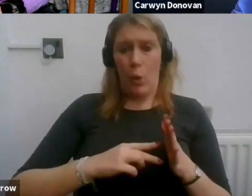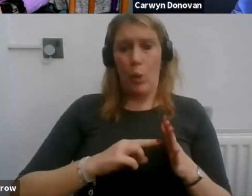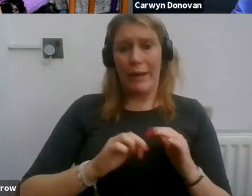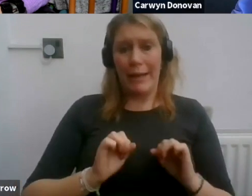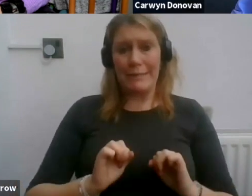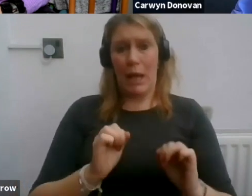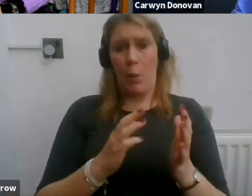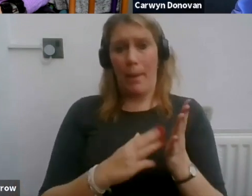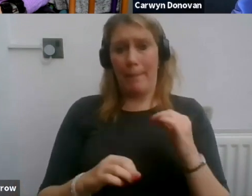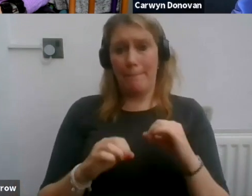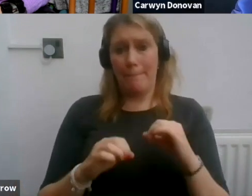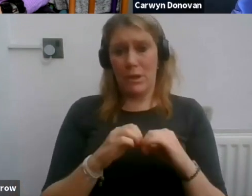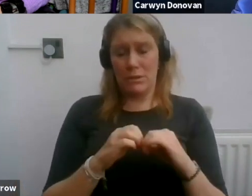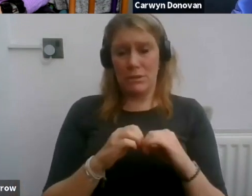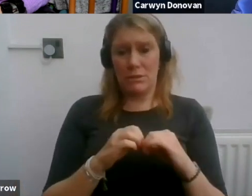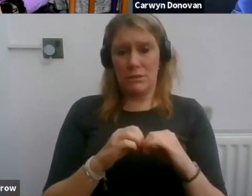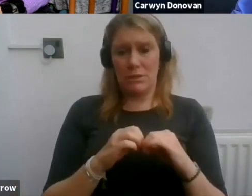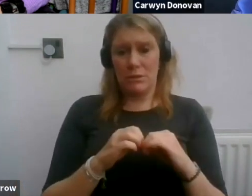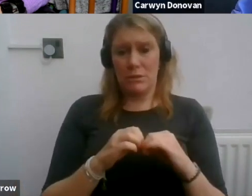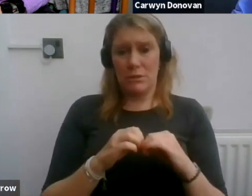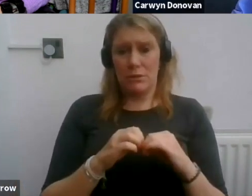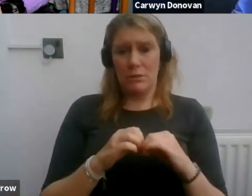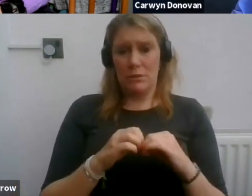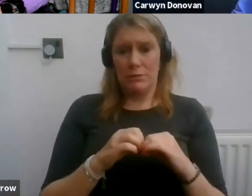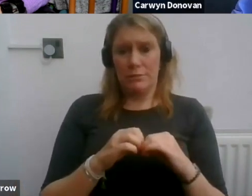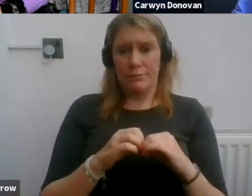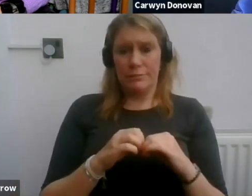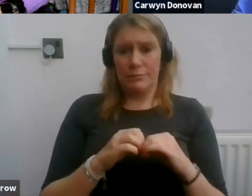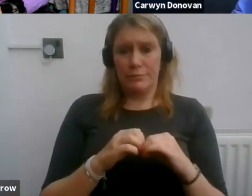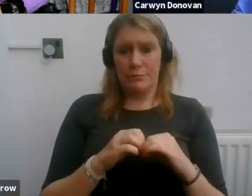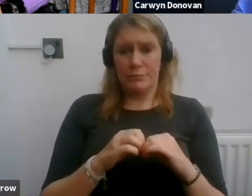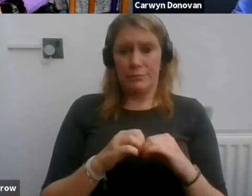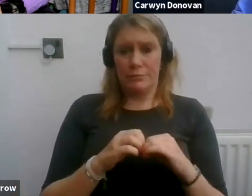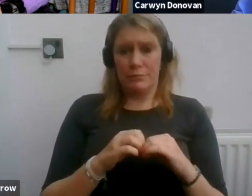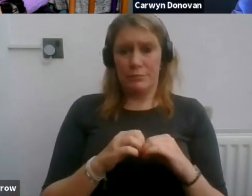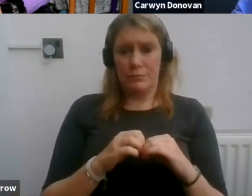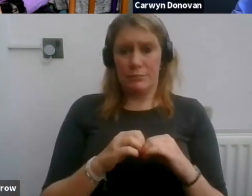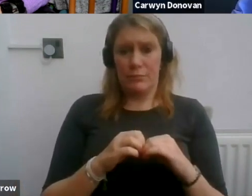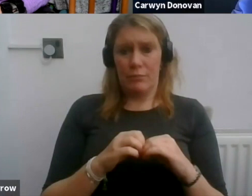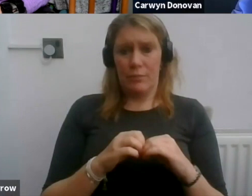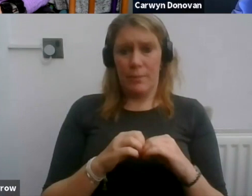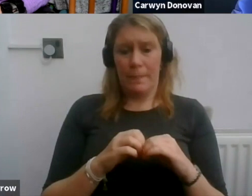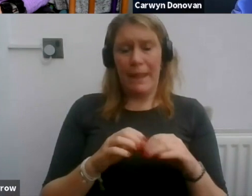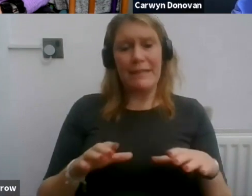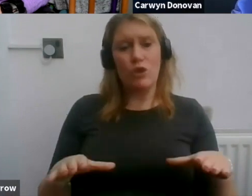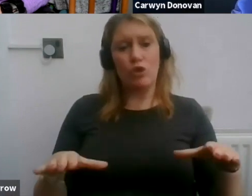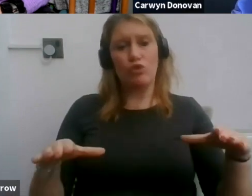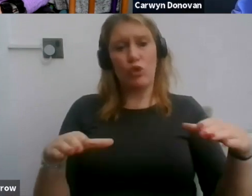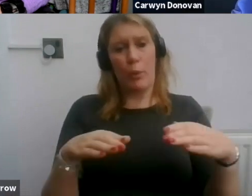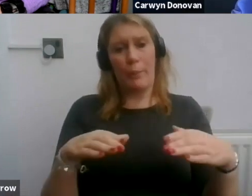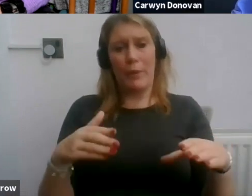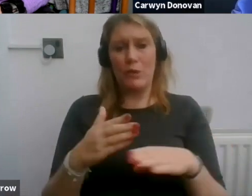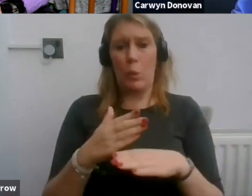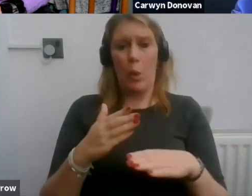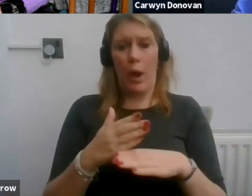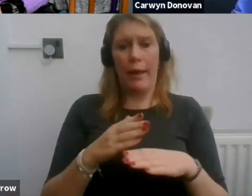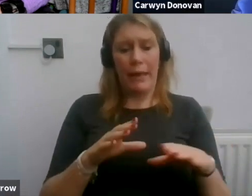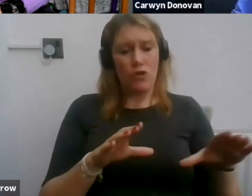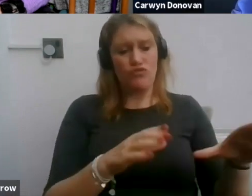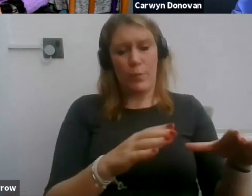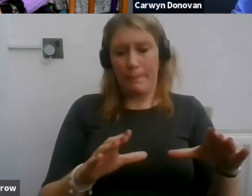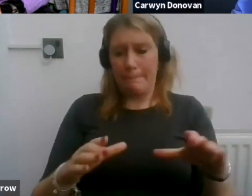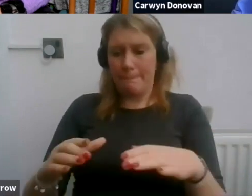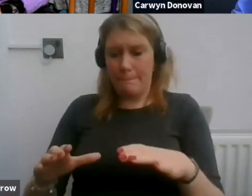members is to group you into effective working parties within the union, whereby we can